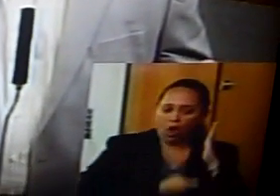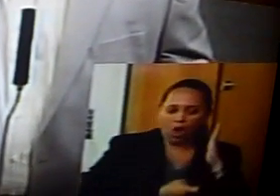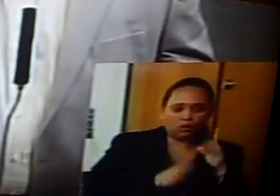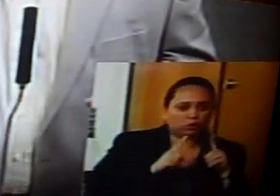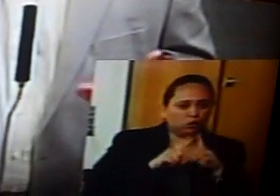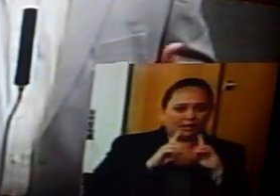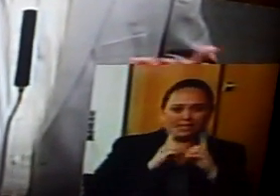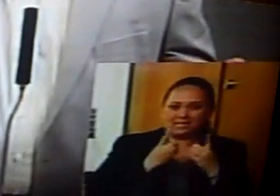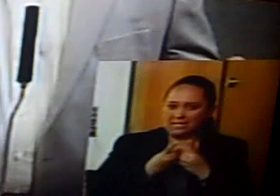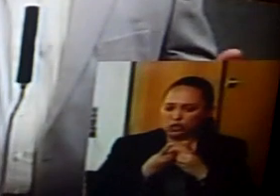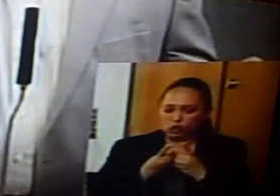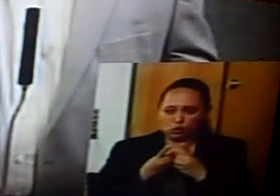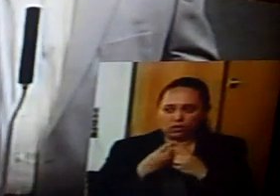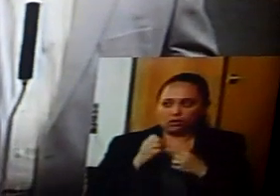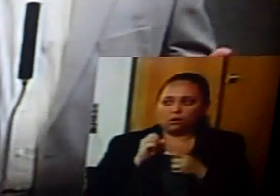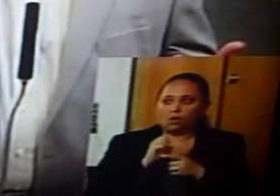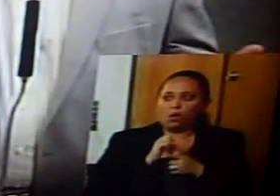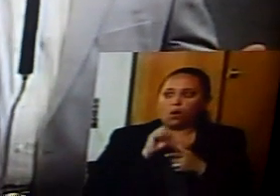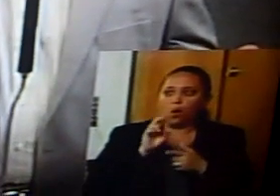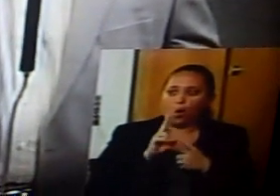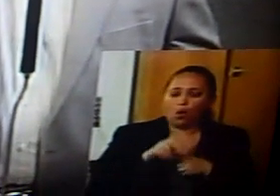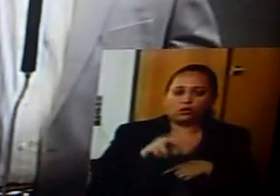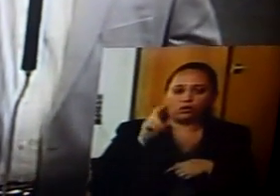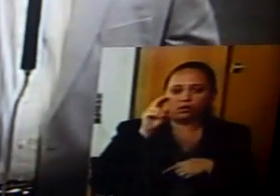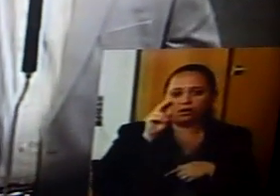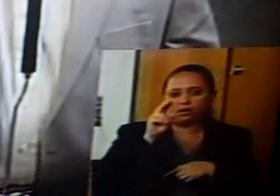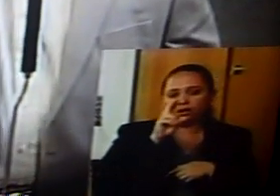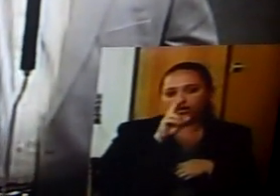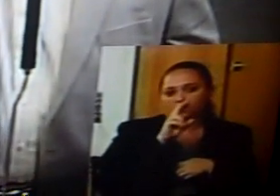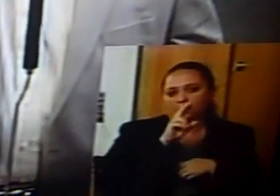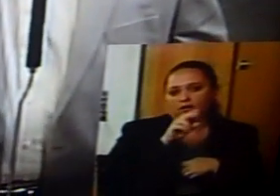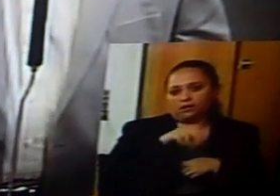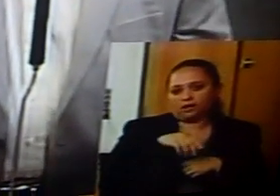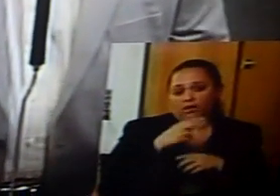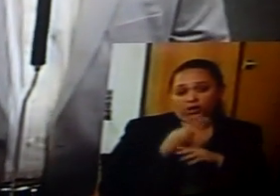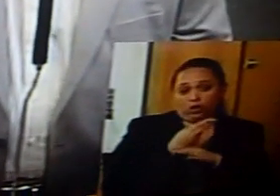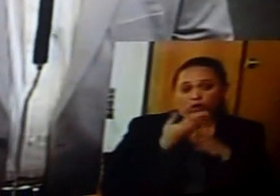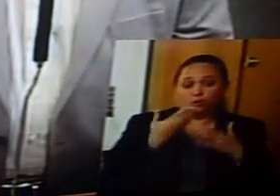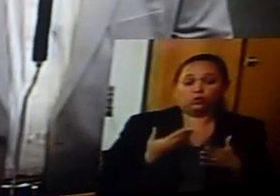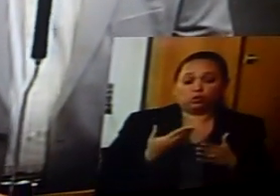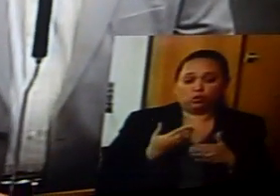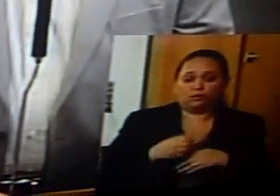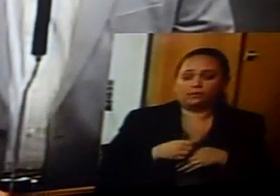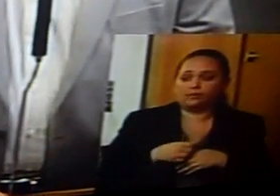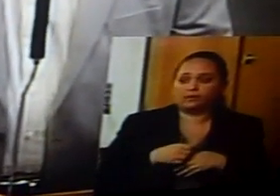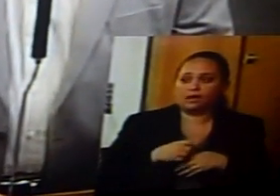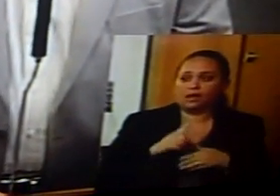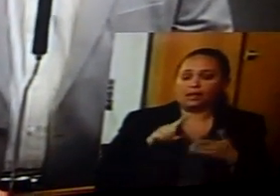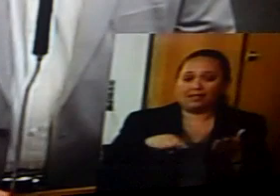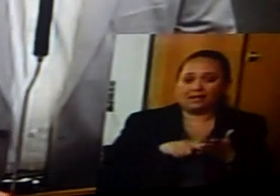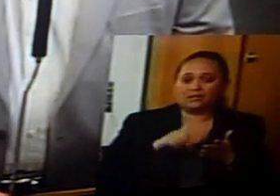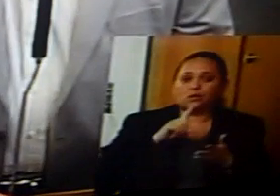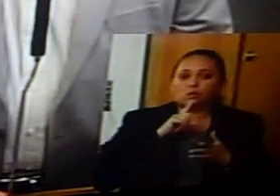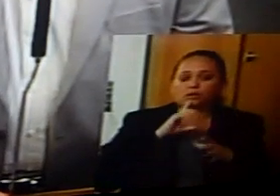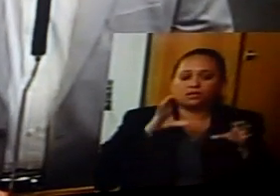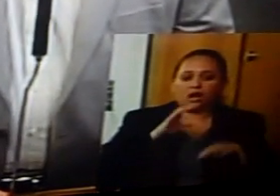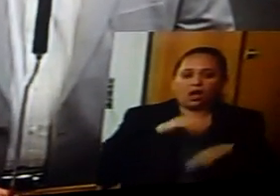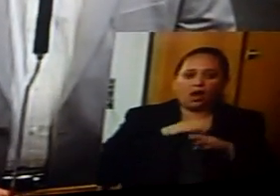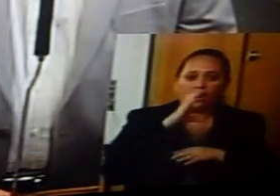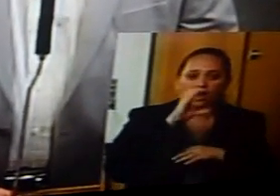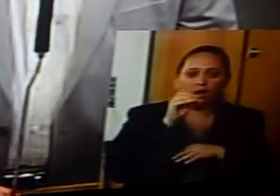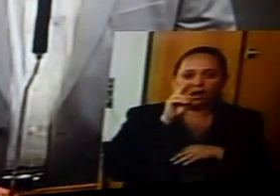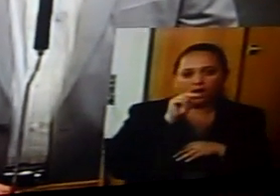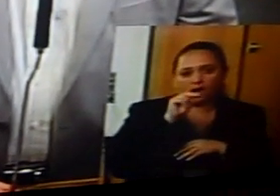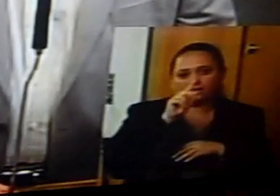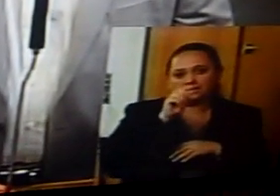in the sense or to the end user, the customer. This is totally done on a contingency basis.